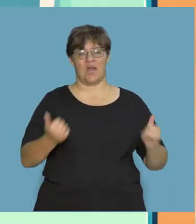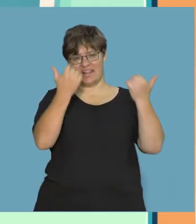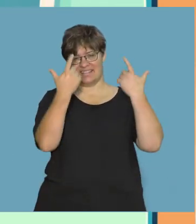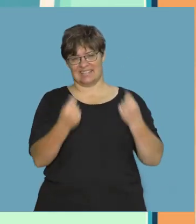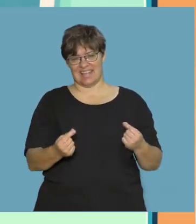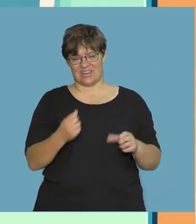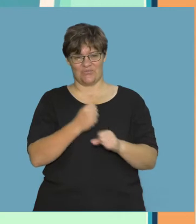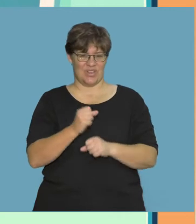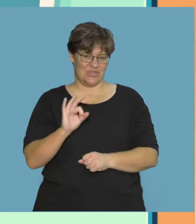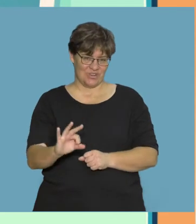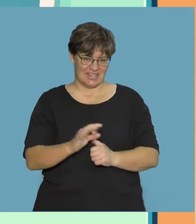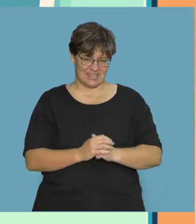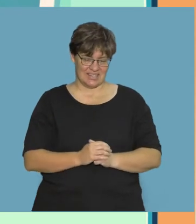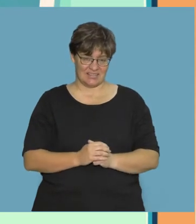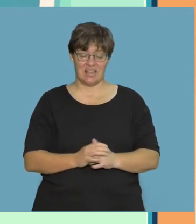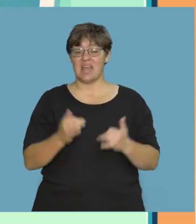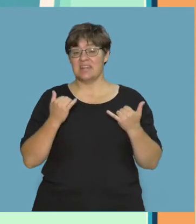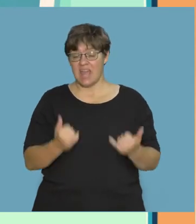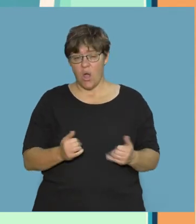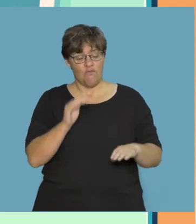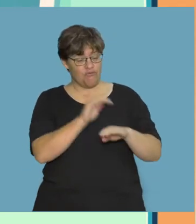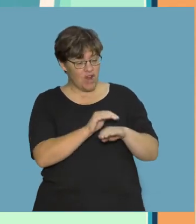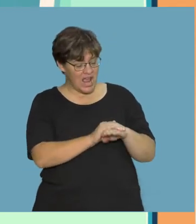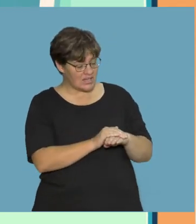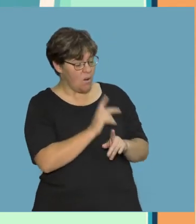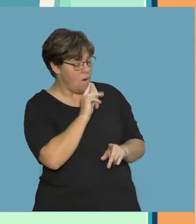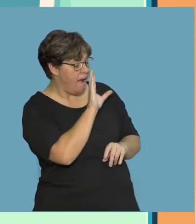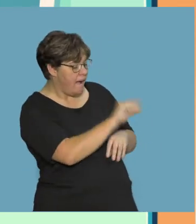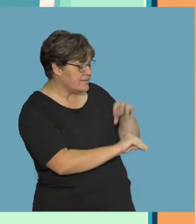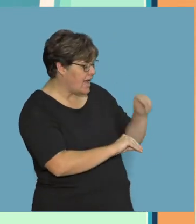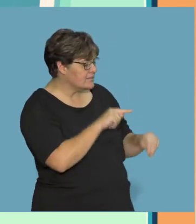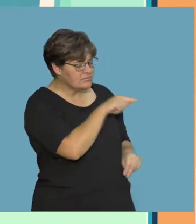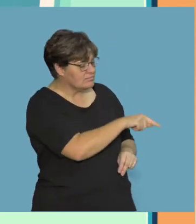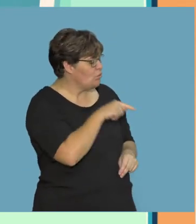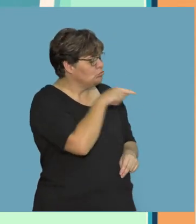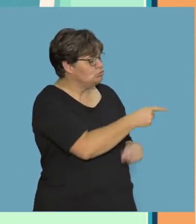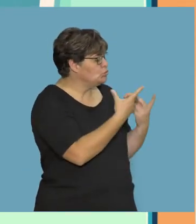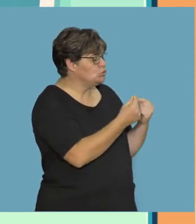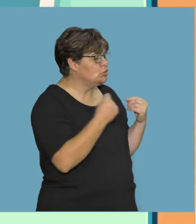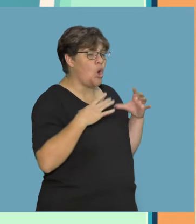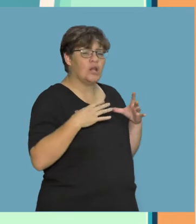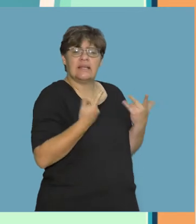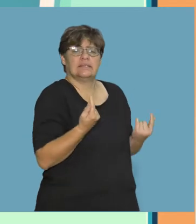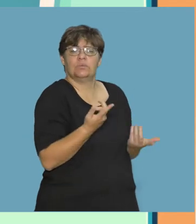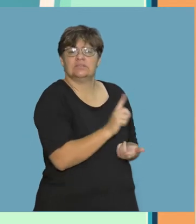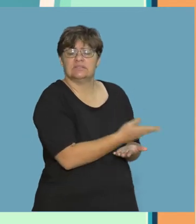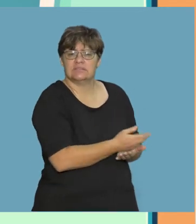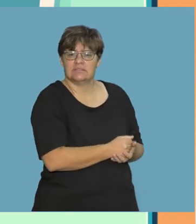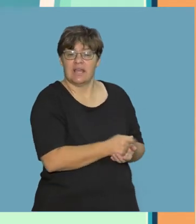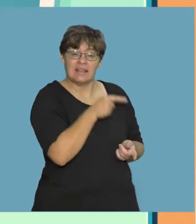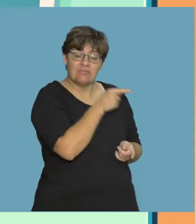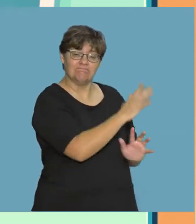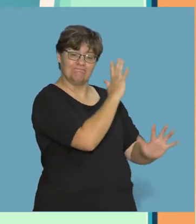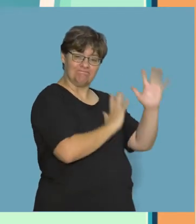Well done, grade threes Now find a friend and ask them What did you do in the holidays?